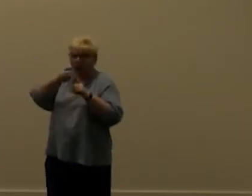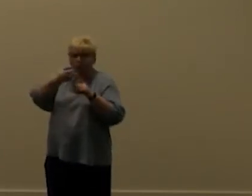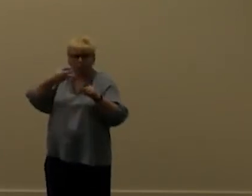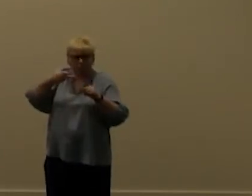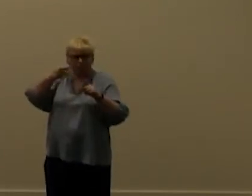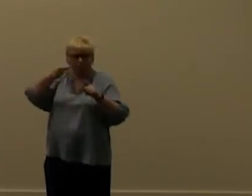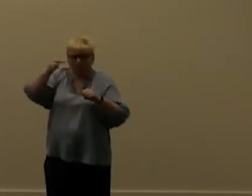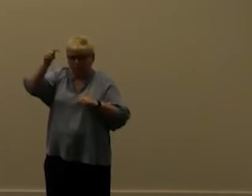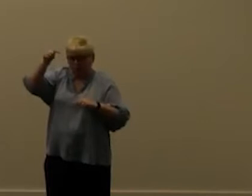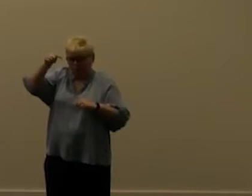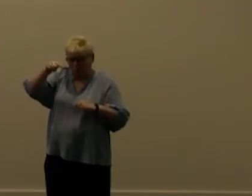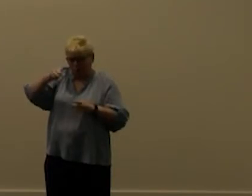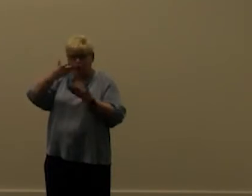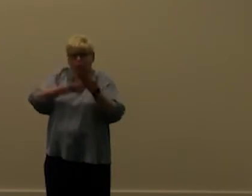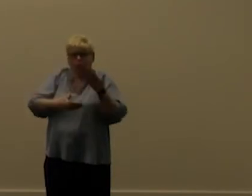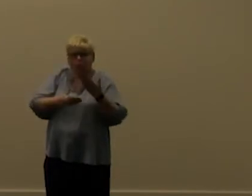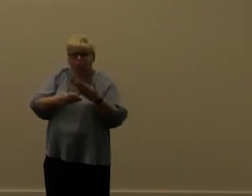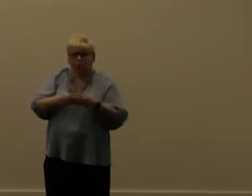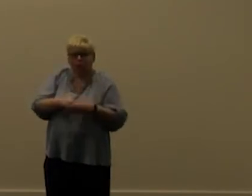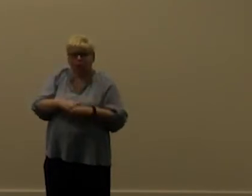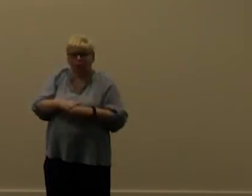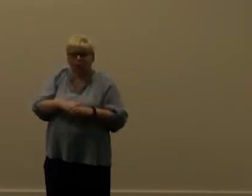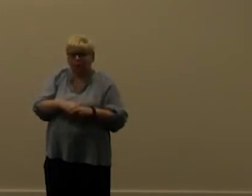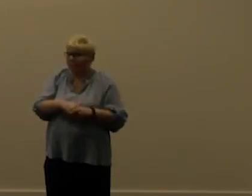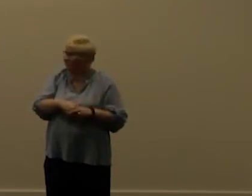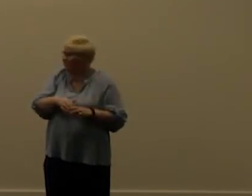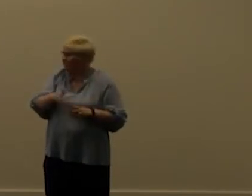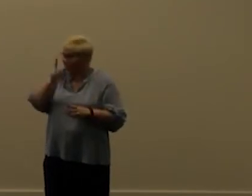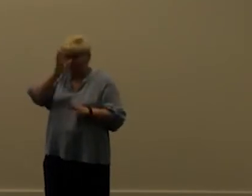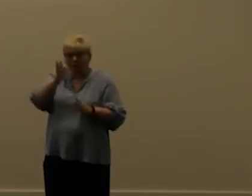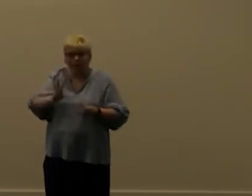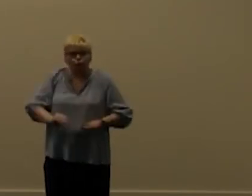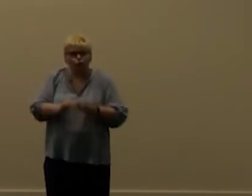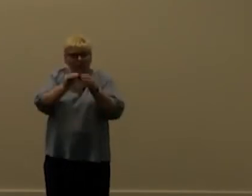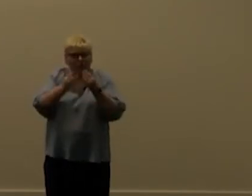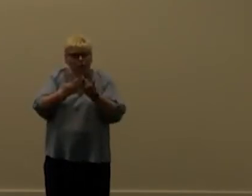and then you could download reports over here and you have to generate the new report